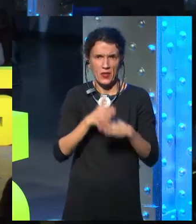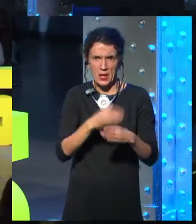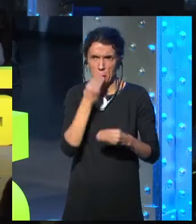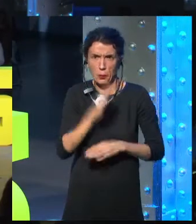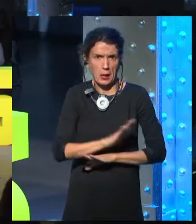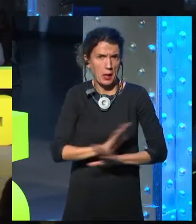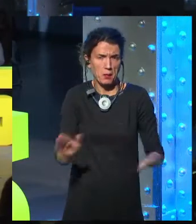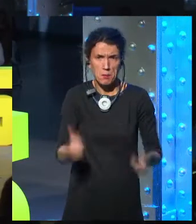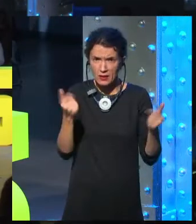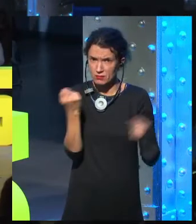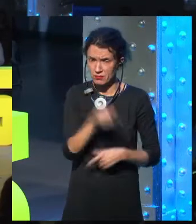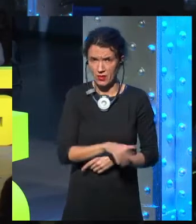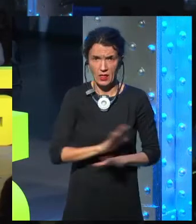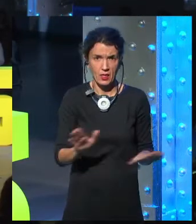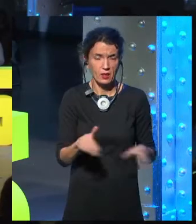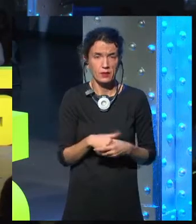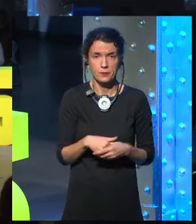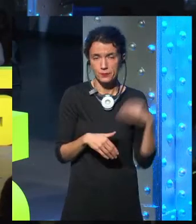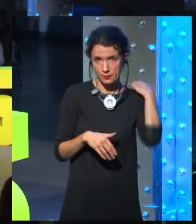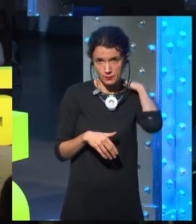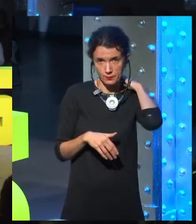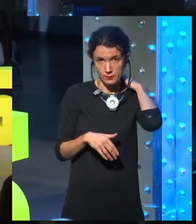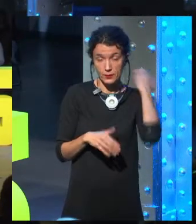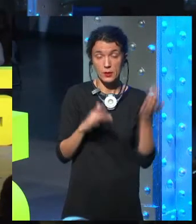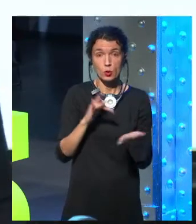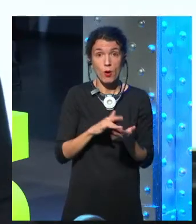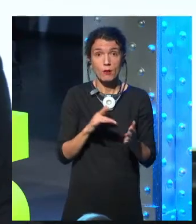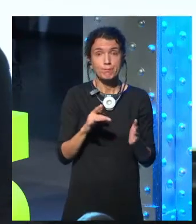just using feeling, this kind of ambient awareness.